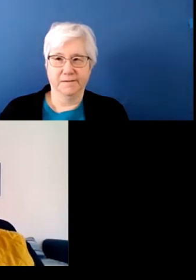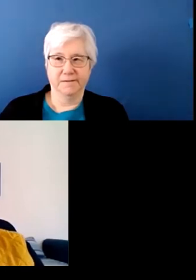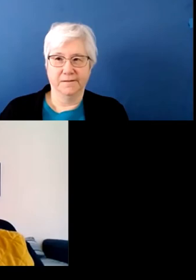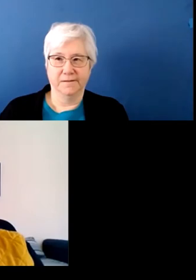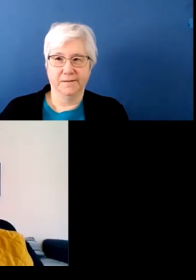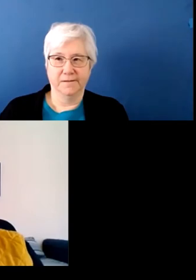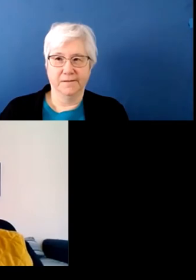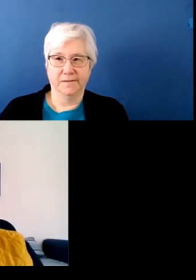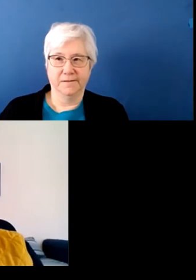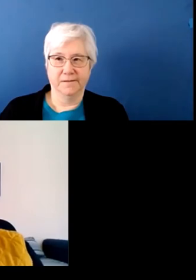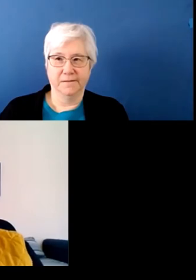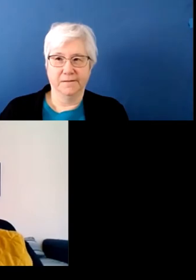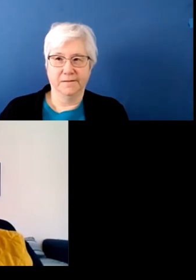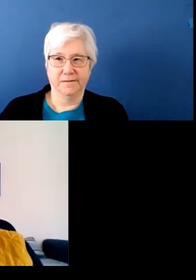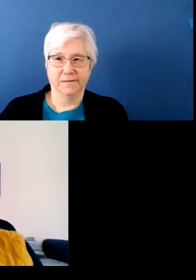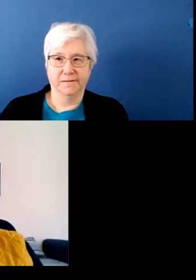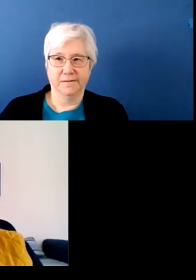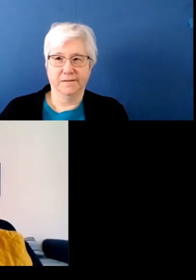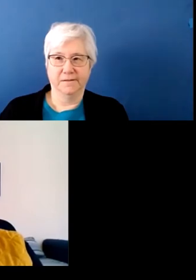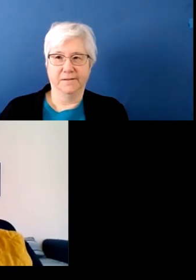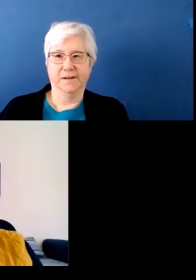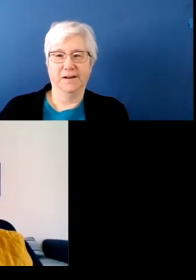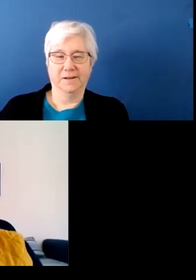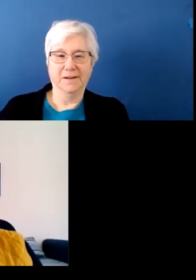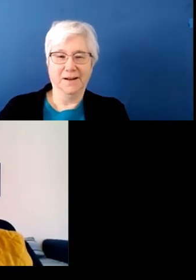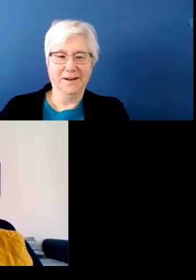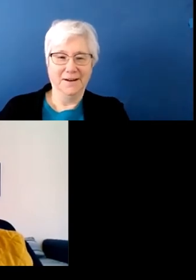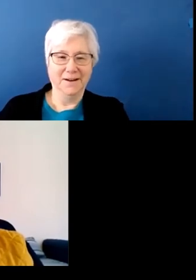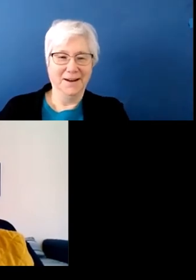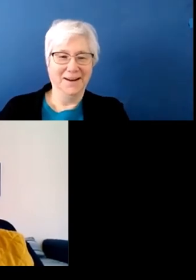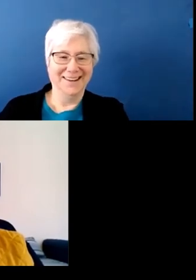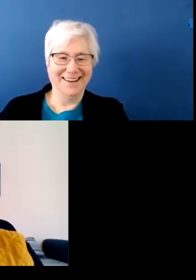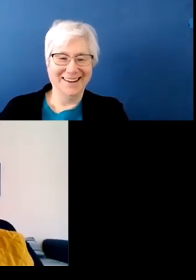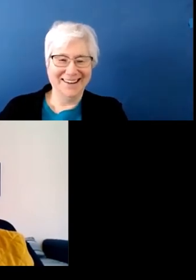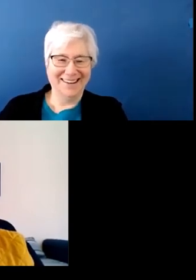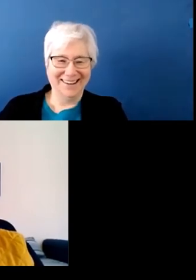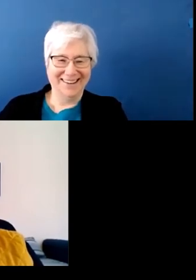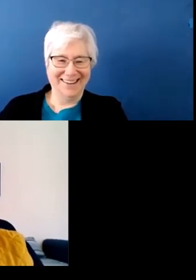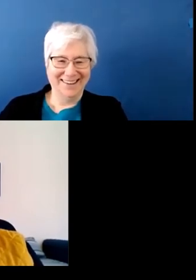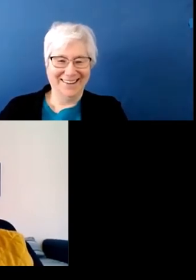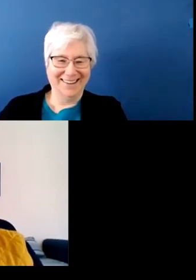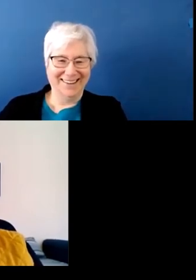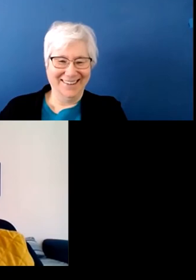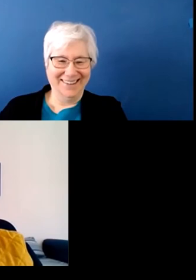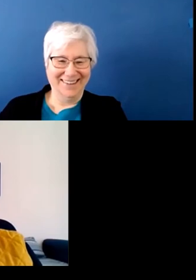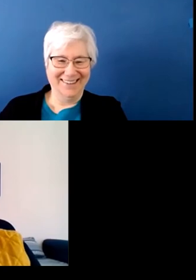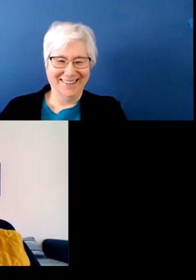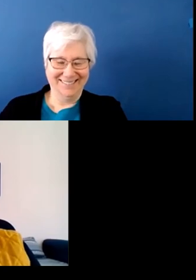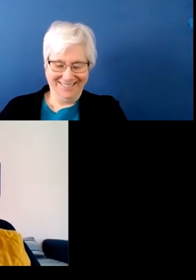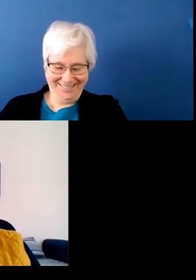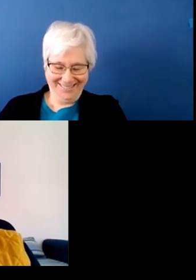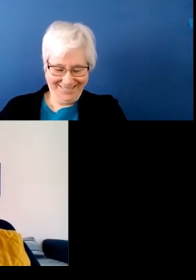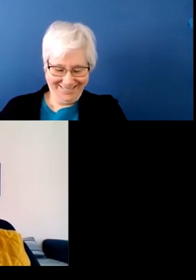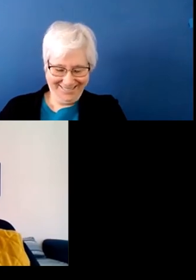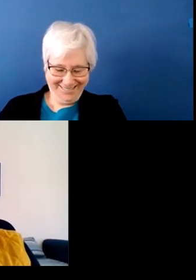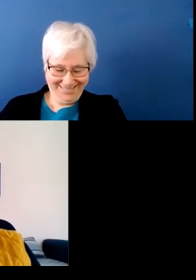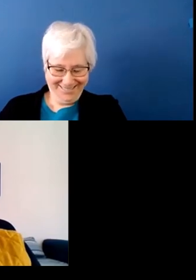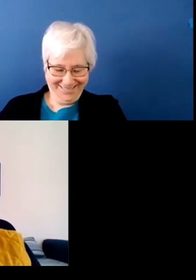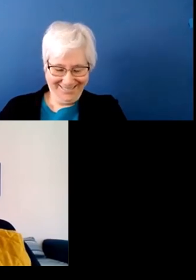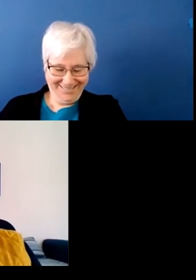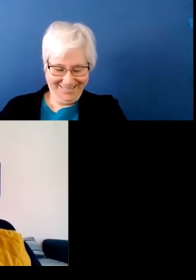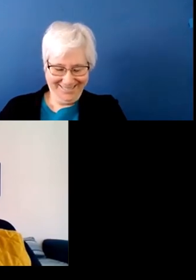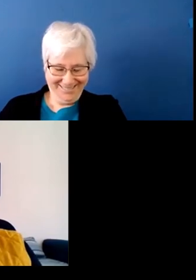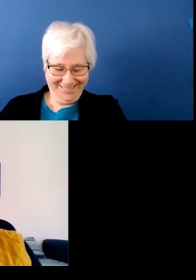we are done discussing the bodily functions of animals and so we will move on to a different